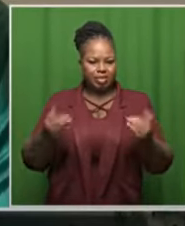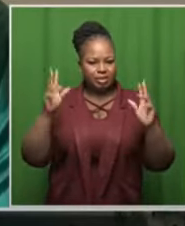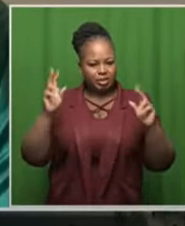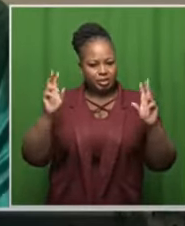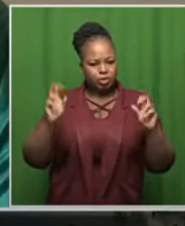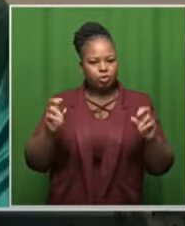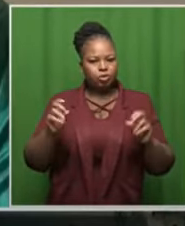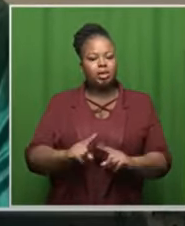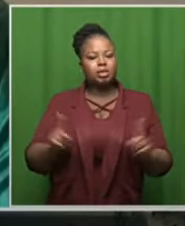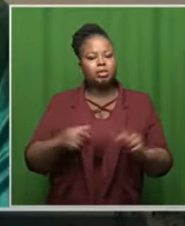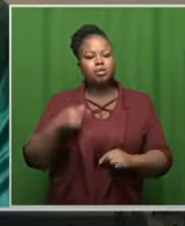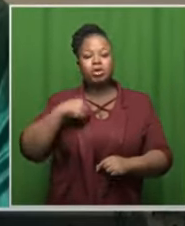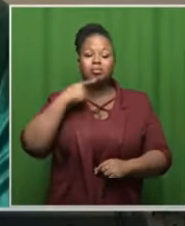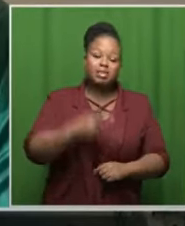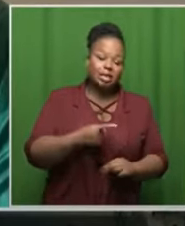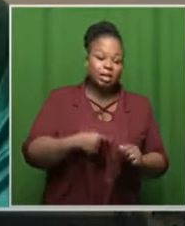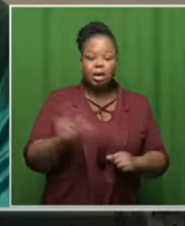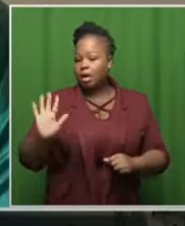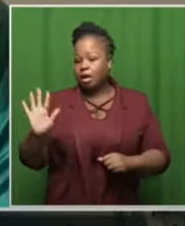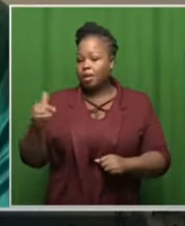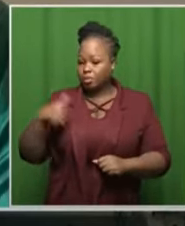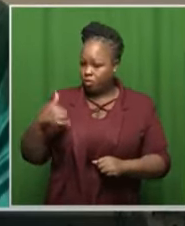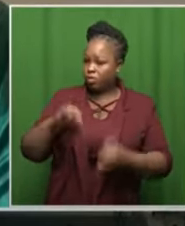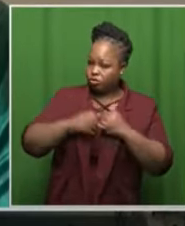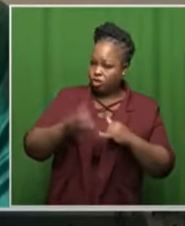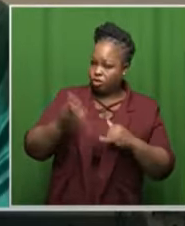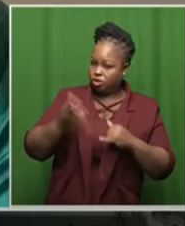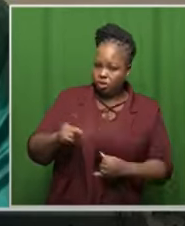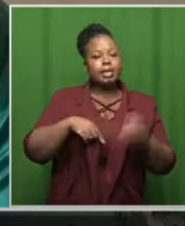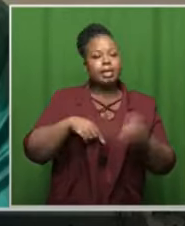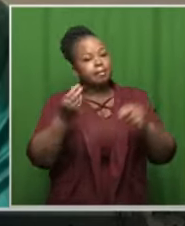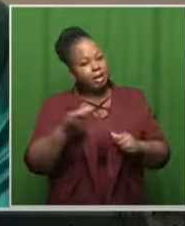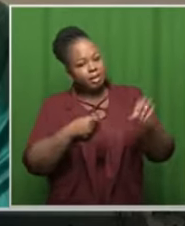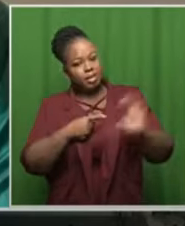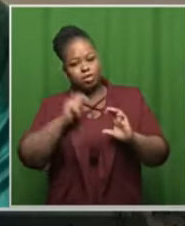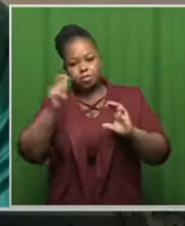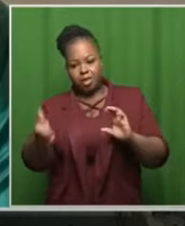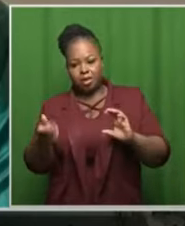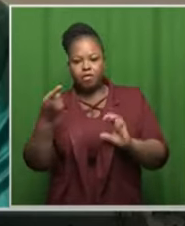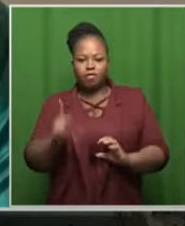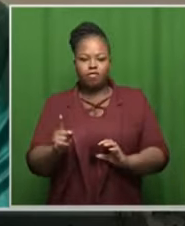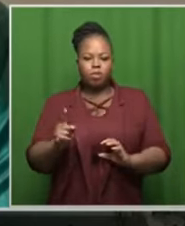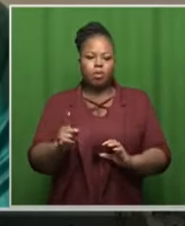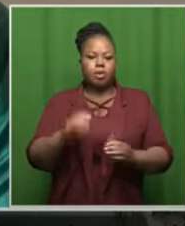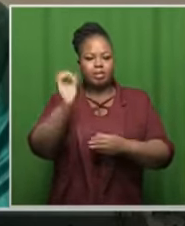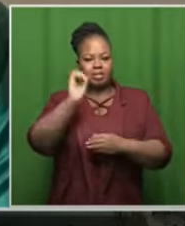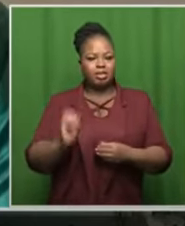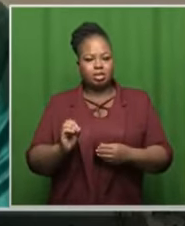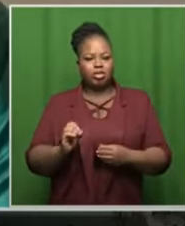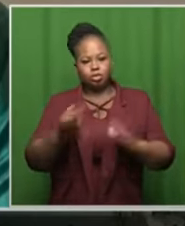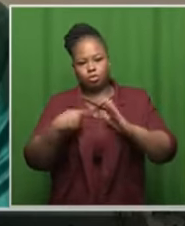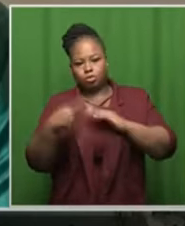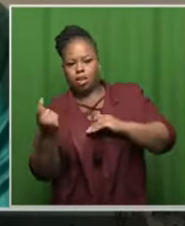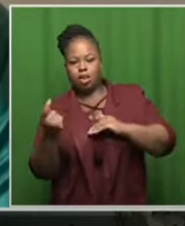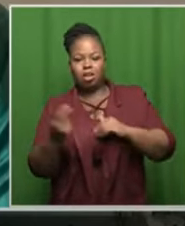issue minister the fact of the matter is the money that is being paid for a stake and comparing